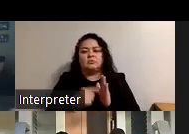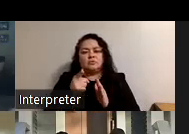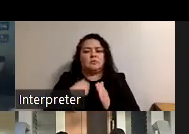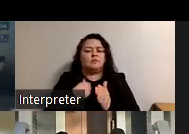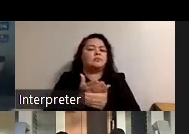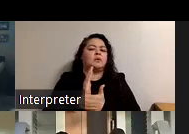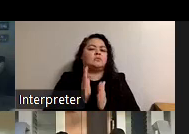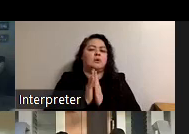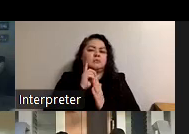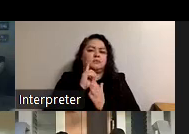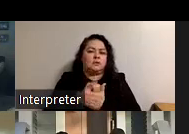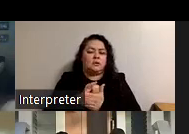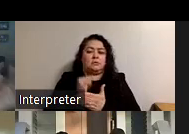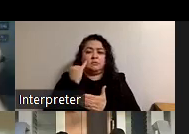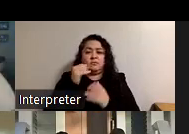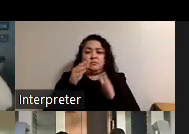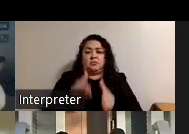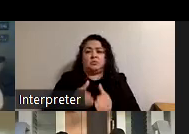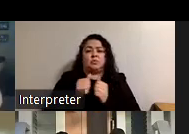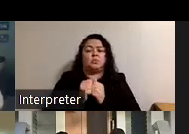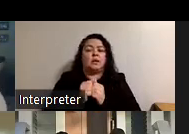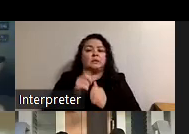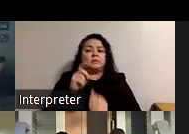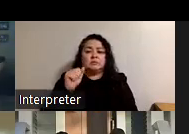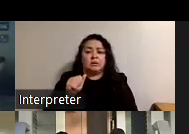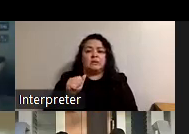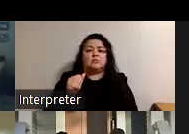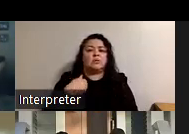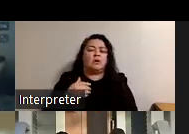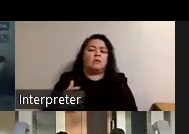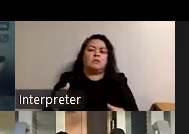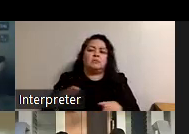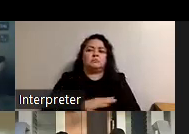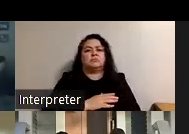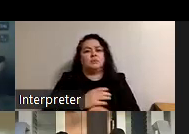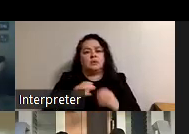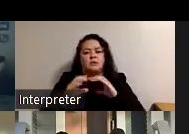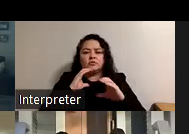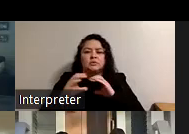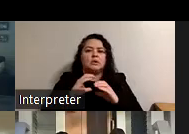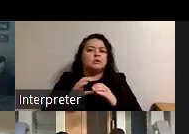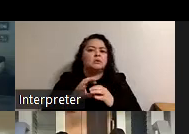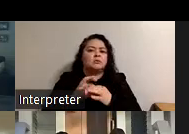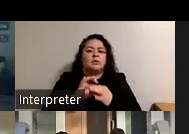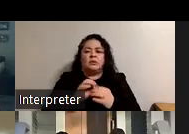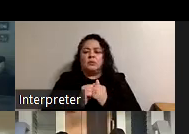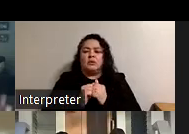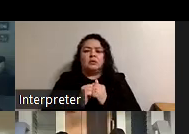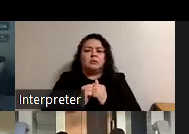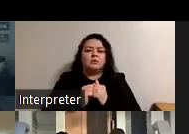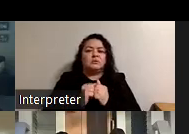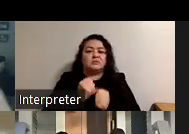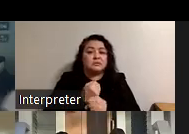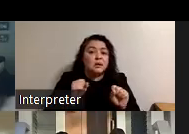a right to ask for that if you have if you're a person with a disability we could have a whole conversation about whether um it's